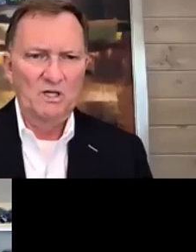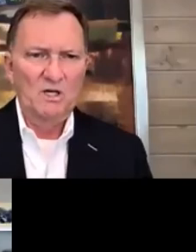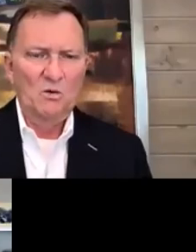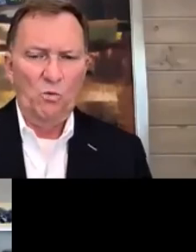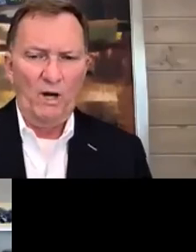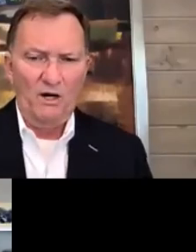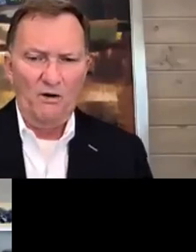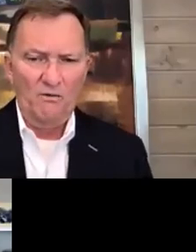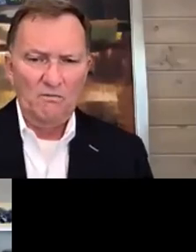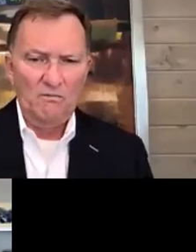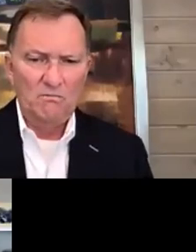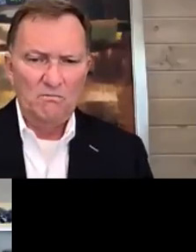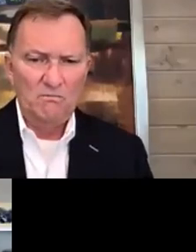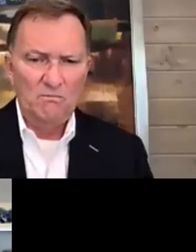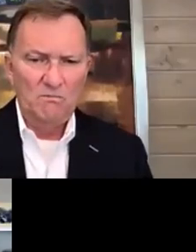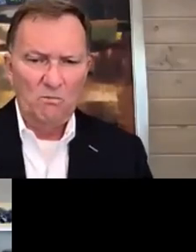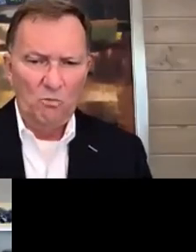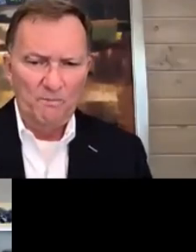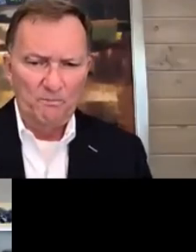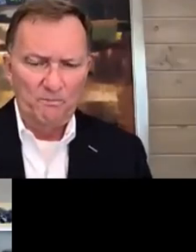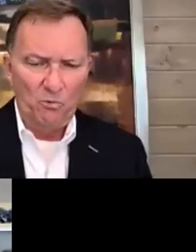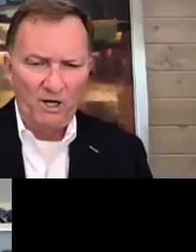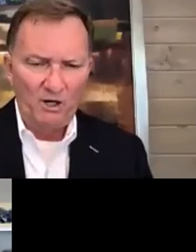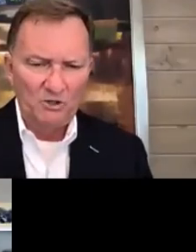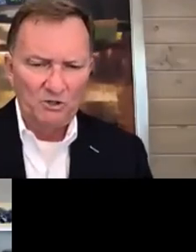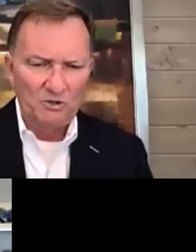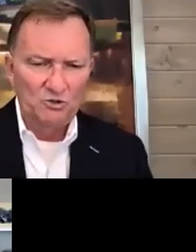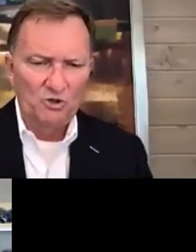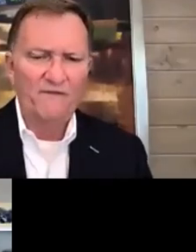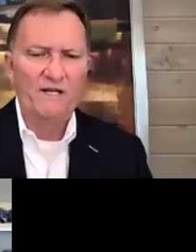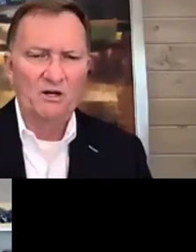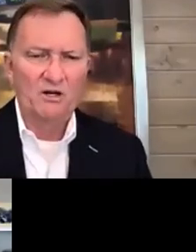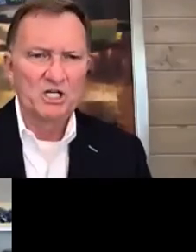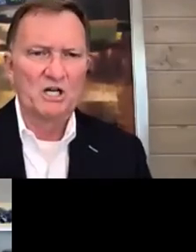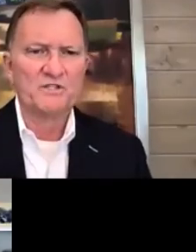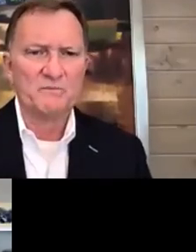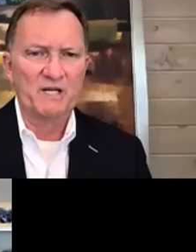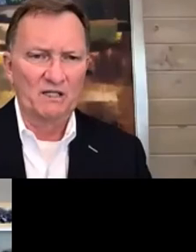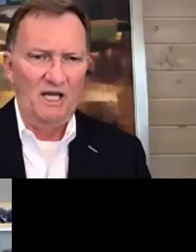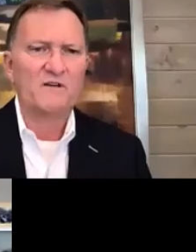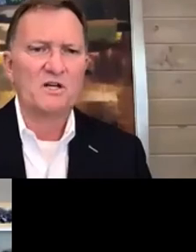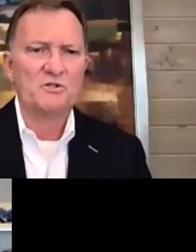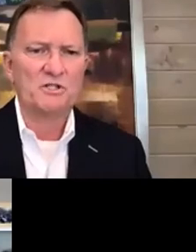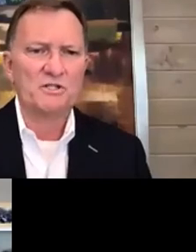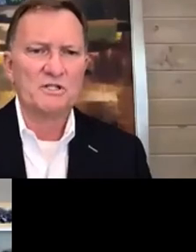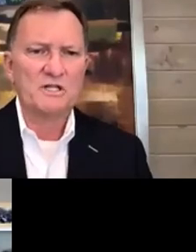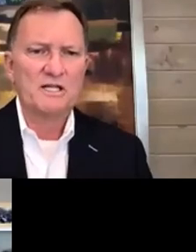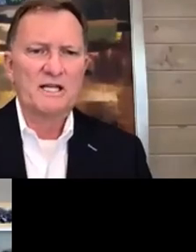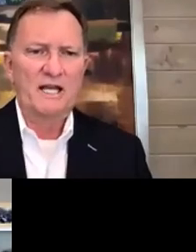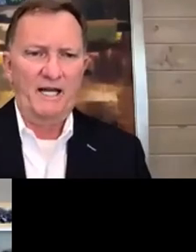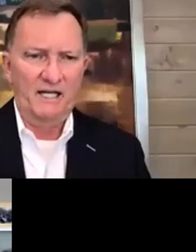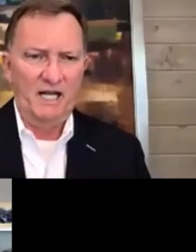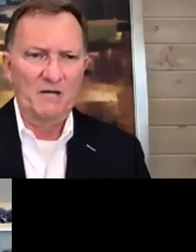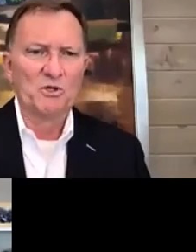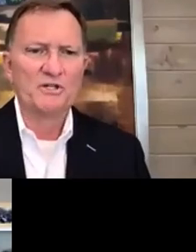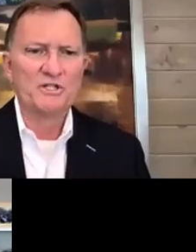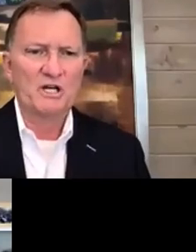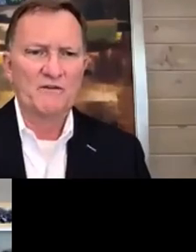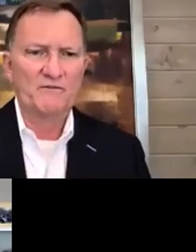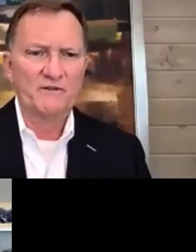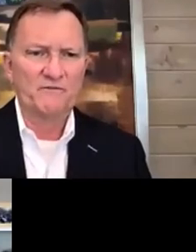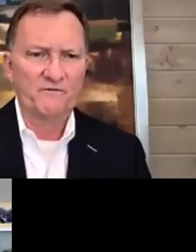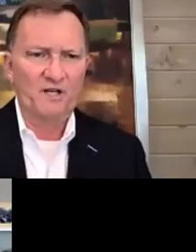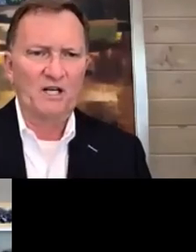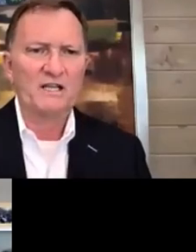where we are driving ourselves to be life coaches and enablers